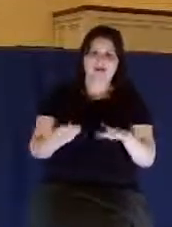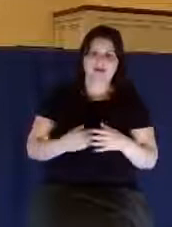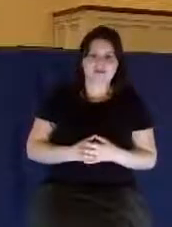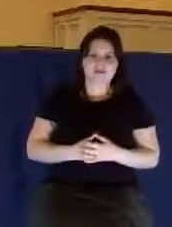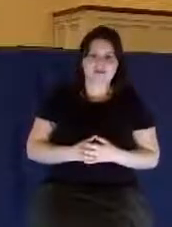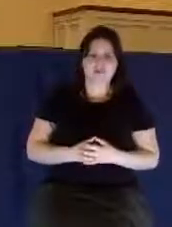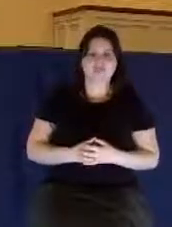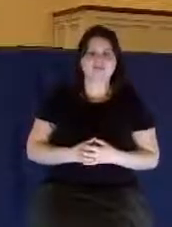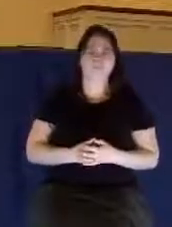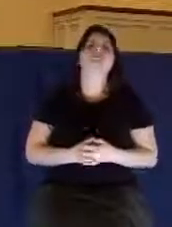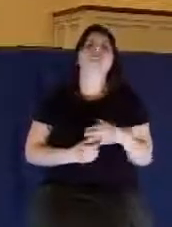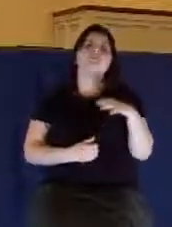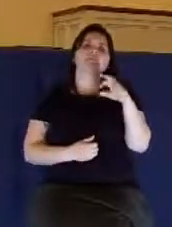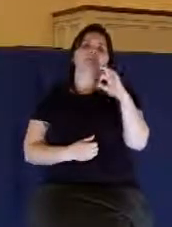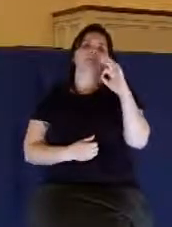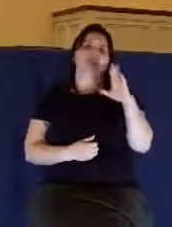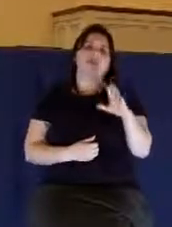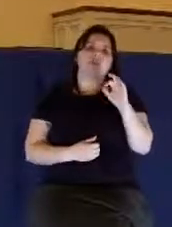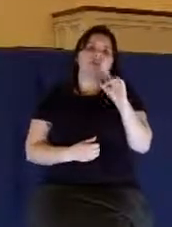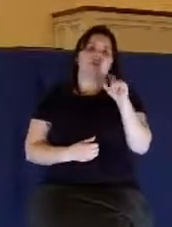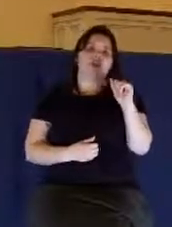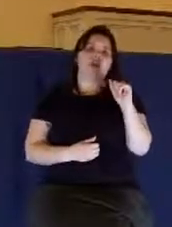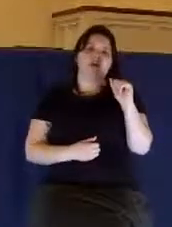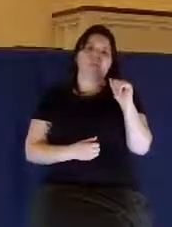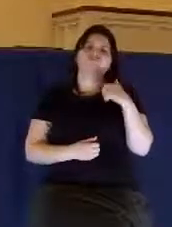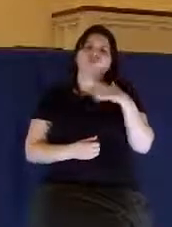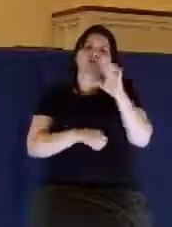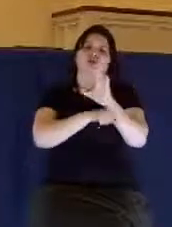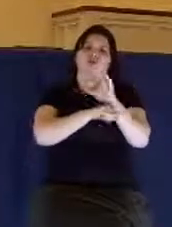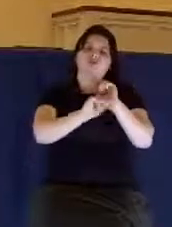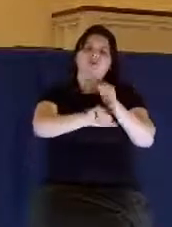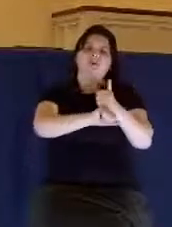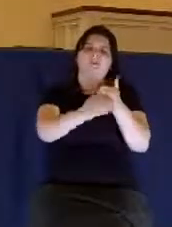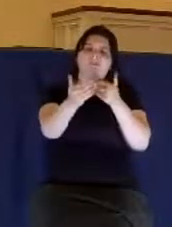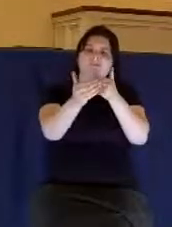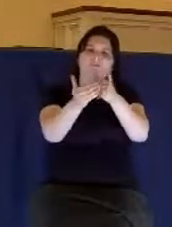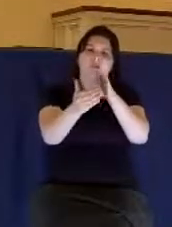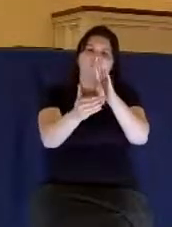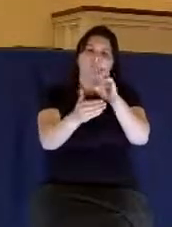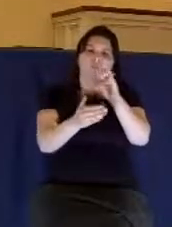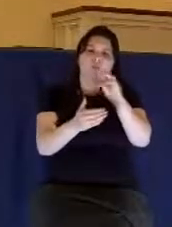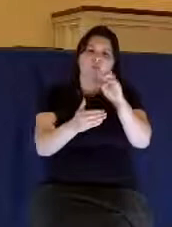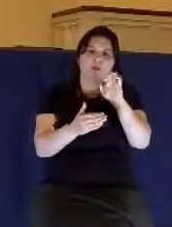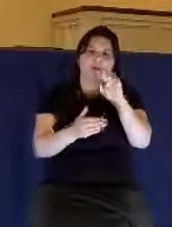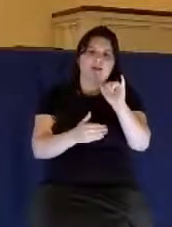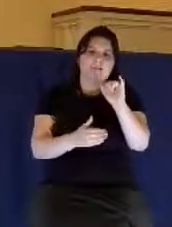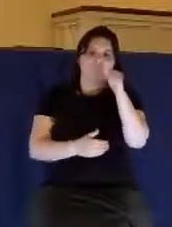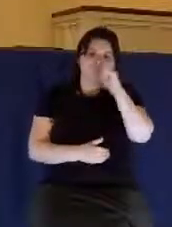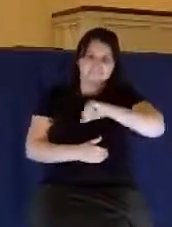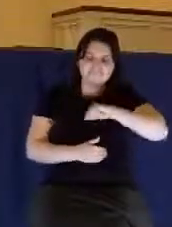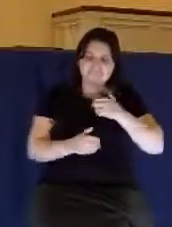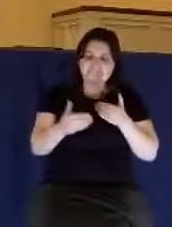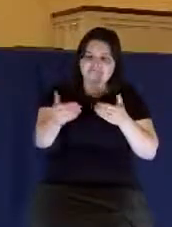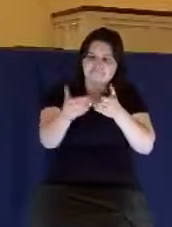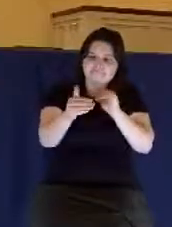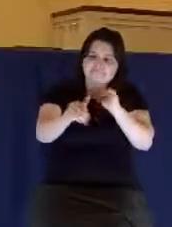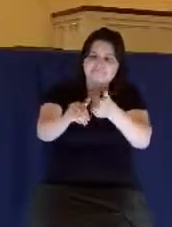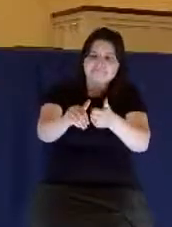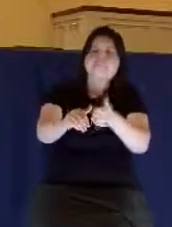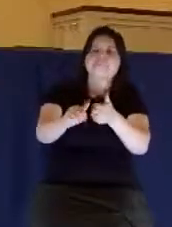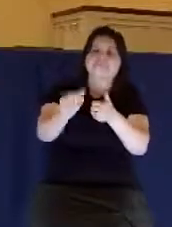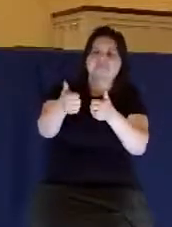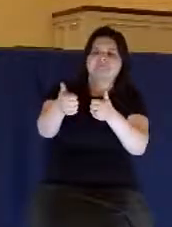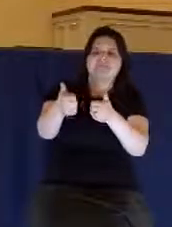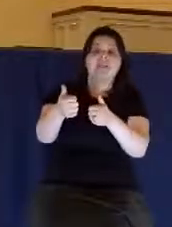There was a pastor in Florida. He had a church close to a brewery. And the brewery put up a big billboard sign right out there,